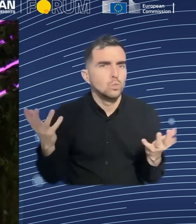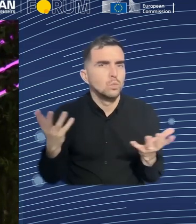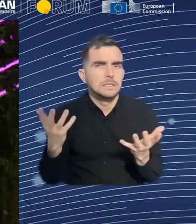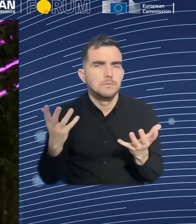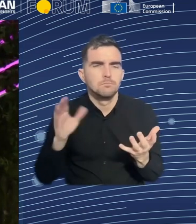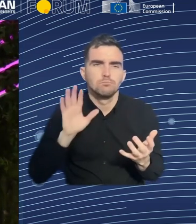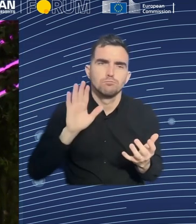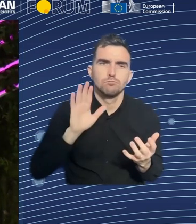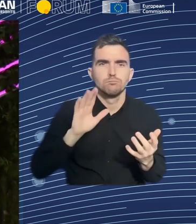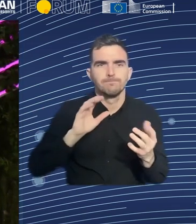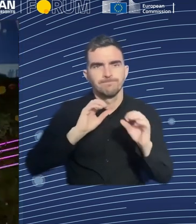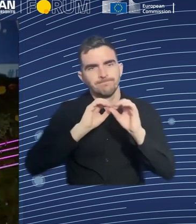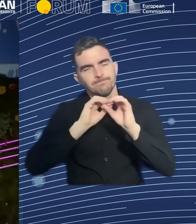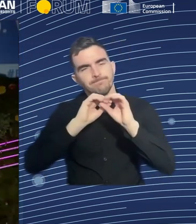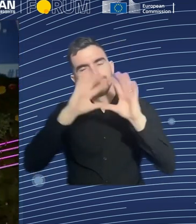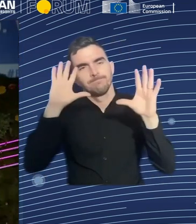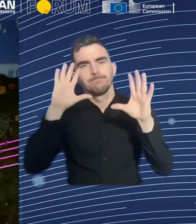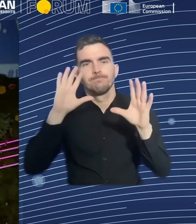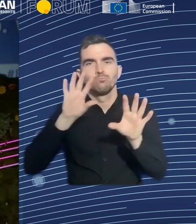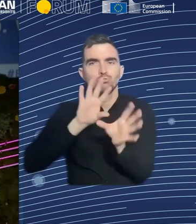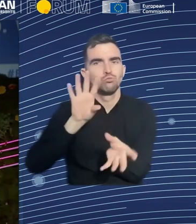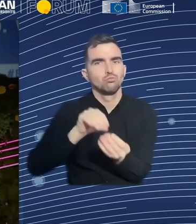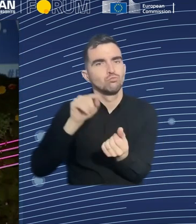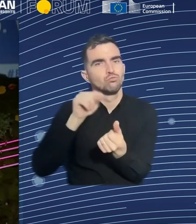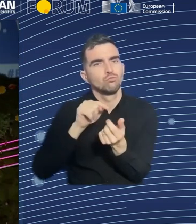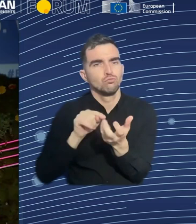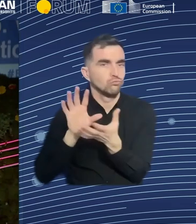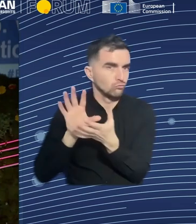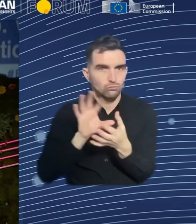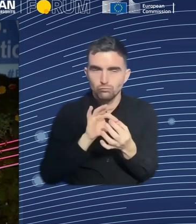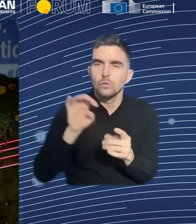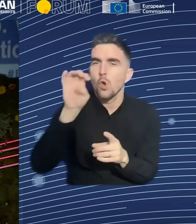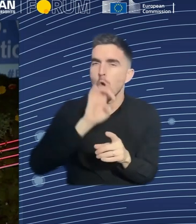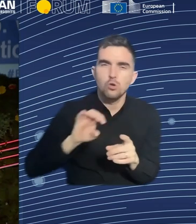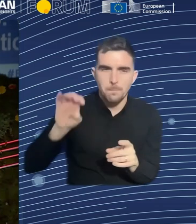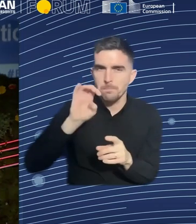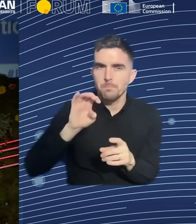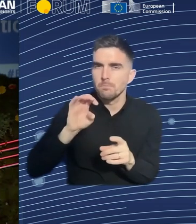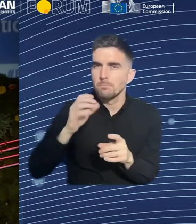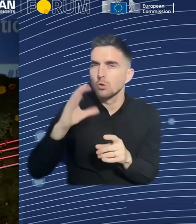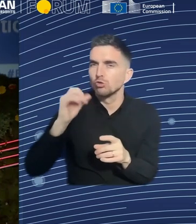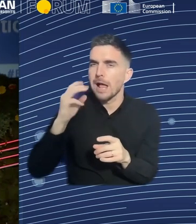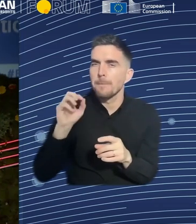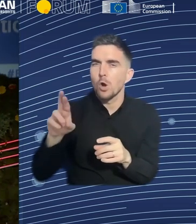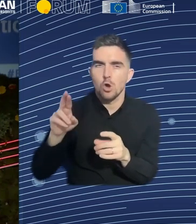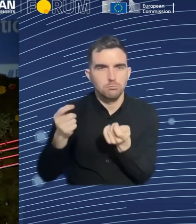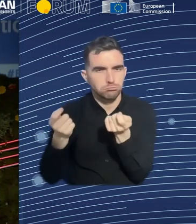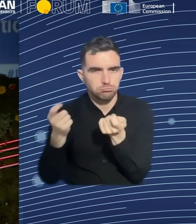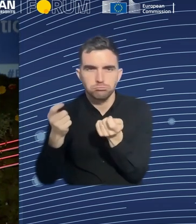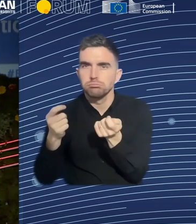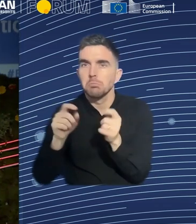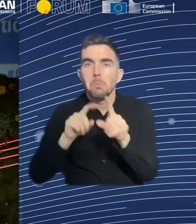school? Which afterwards? Which? Skills should be rather taught at school and which afterwards?